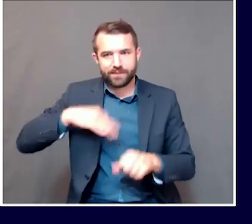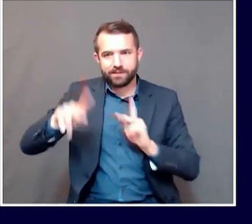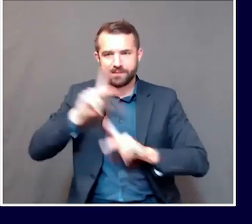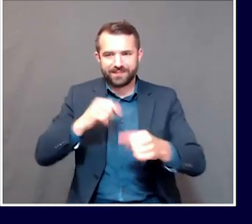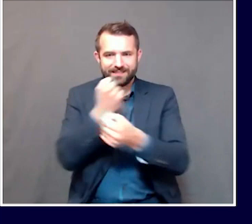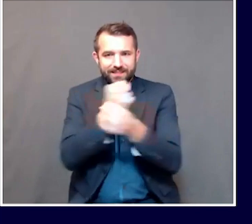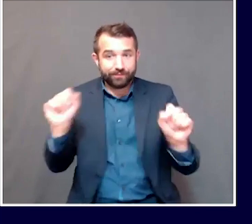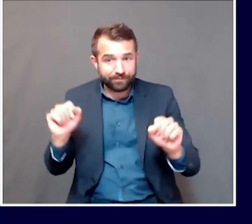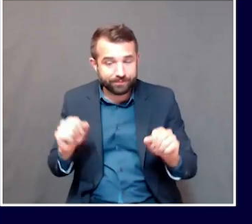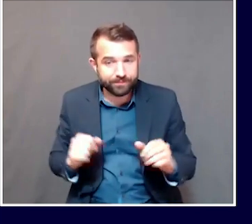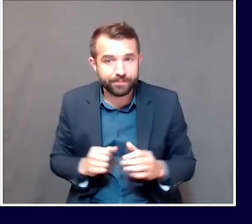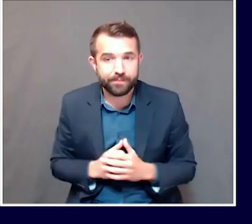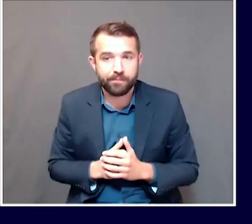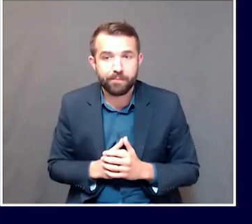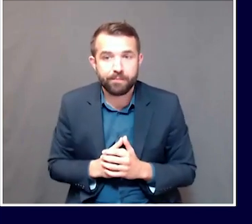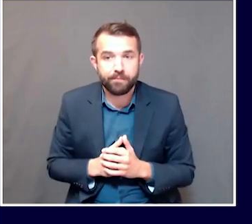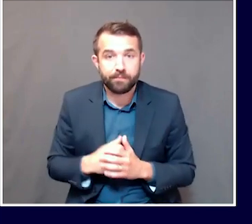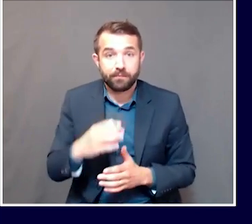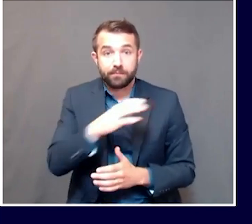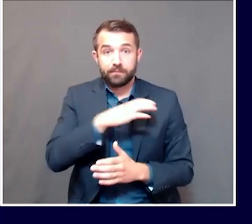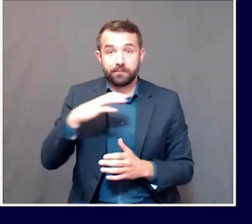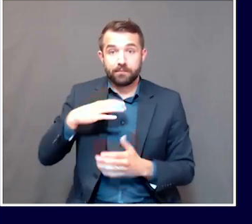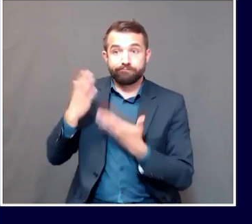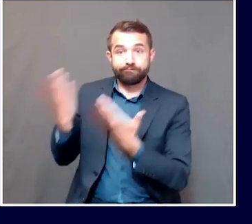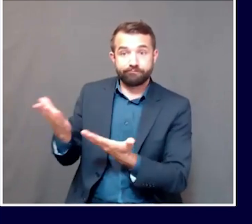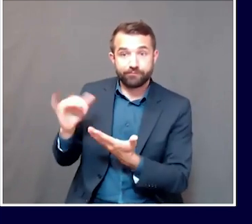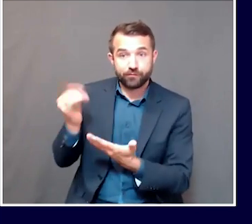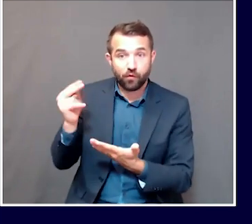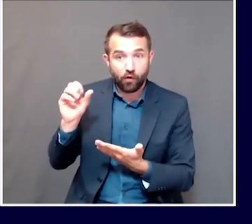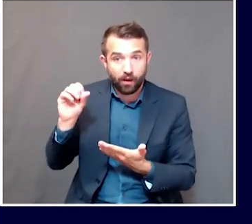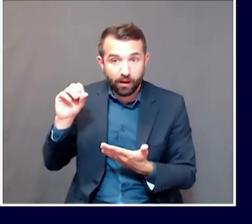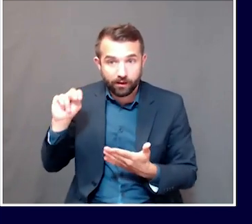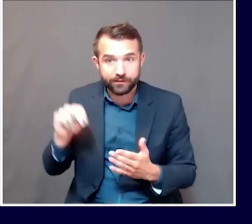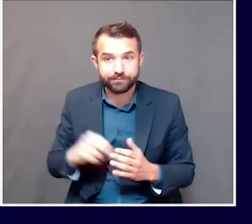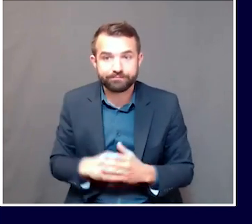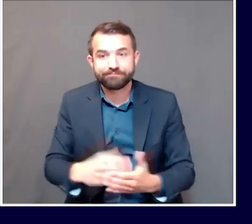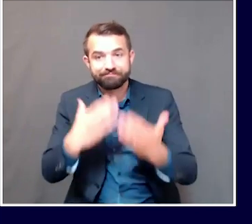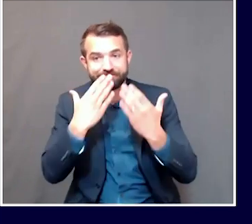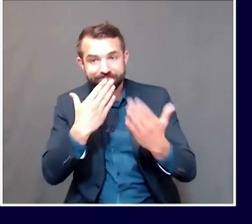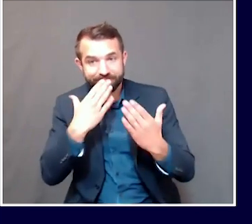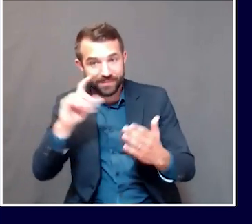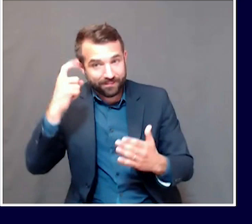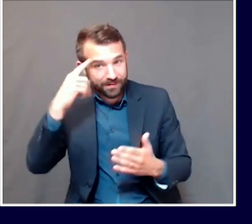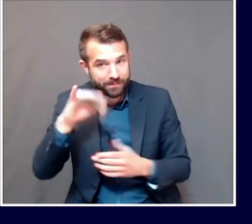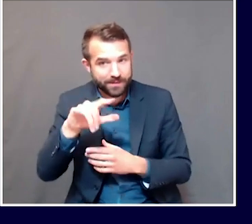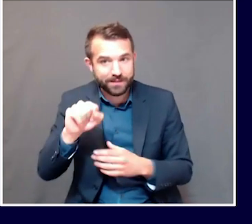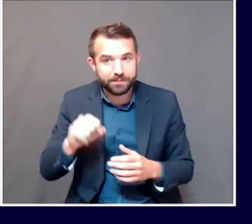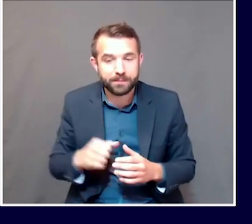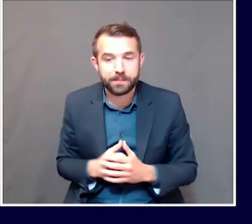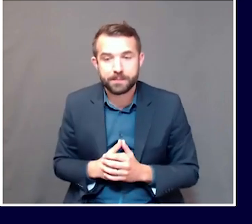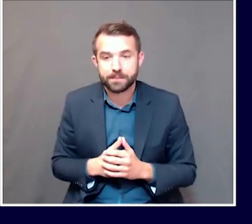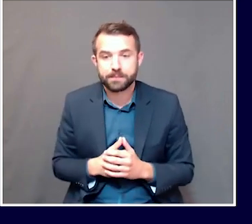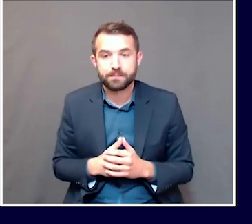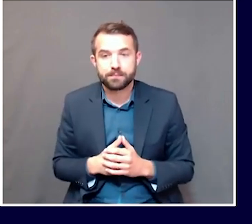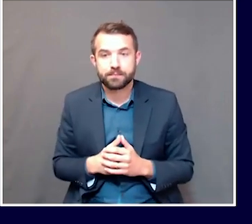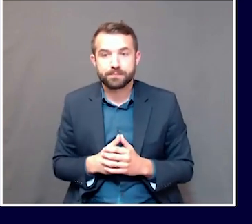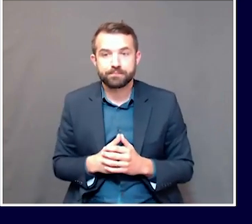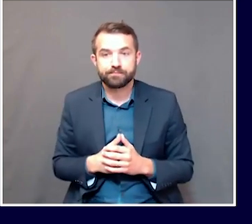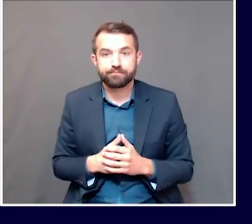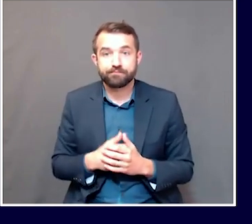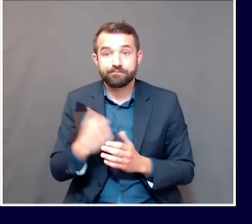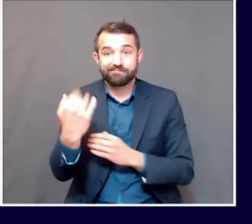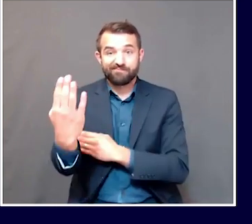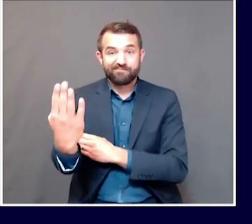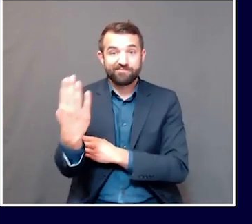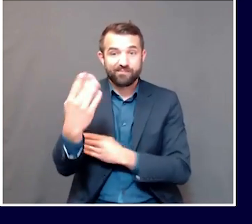So Commissioner, I turn it over to you. Thank you, Governor. Earlier today the administration announced that we